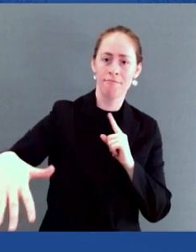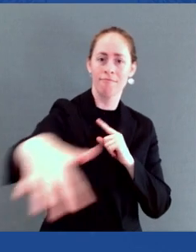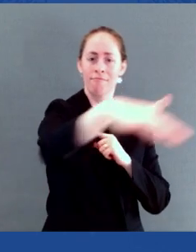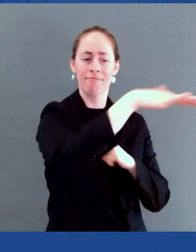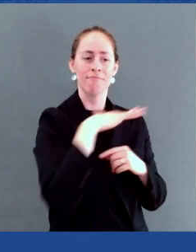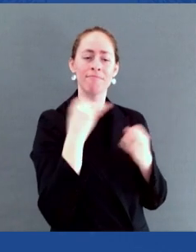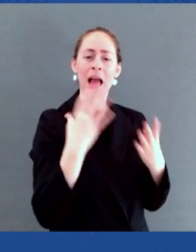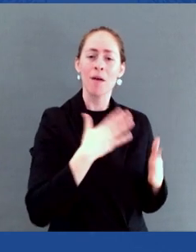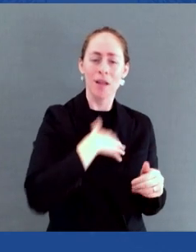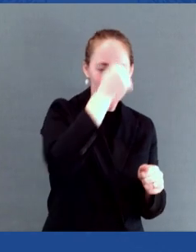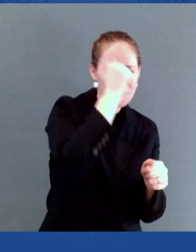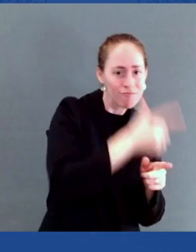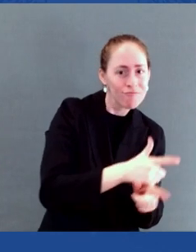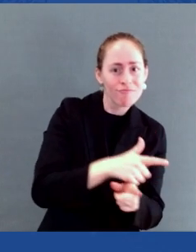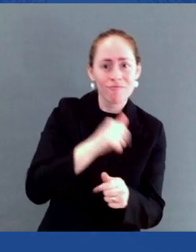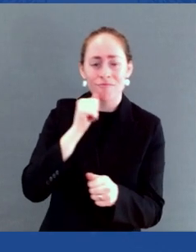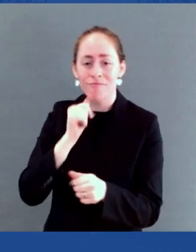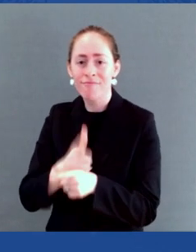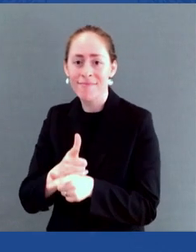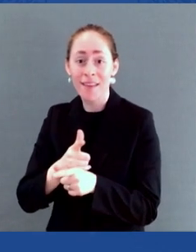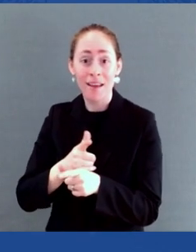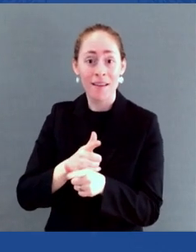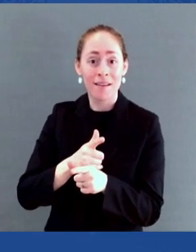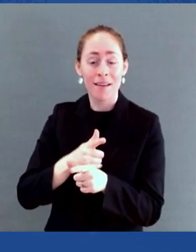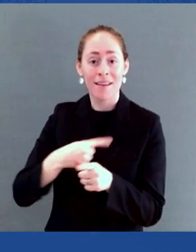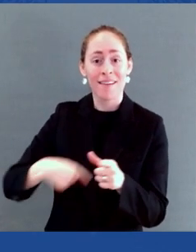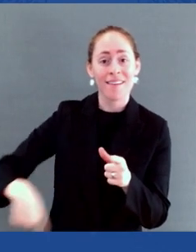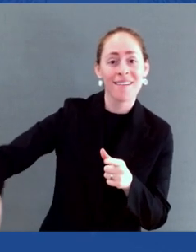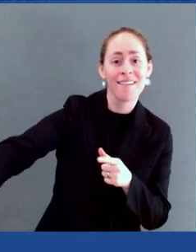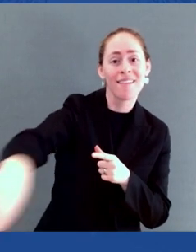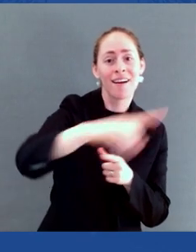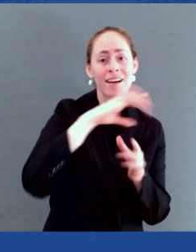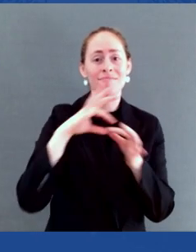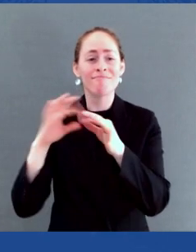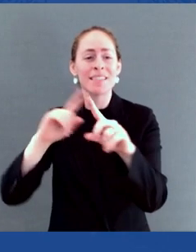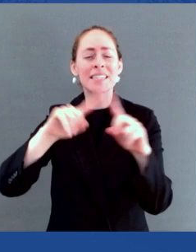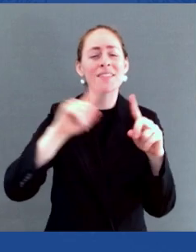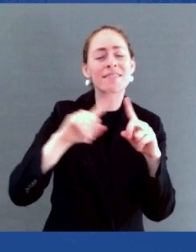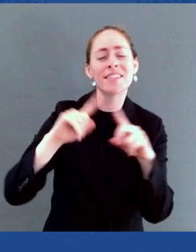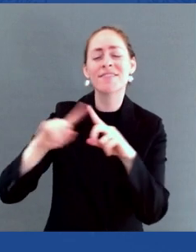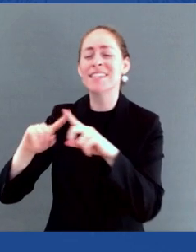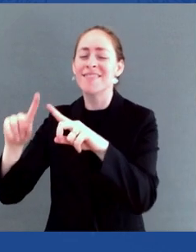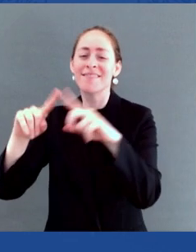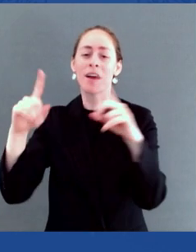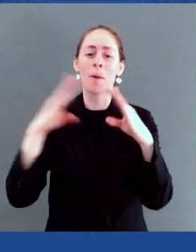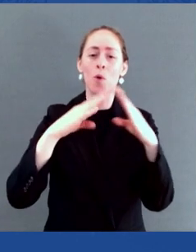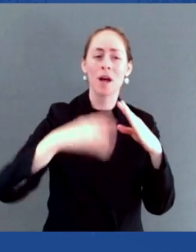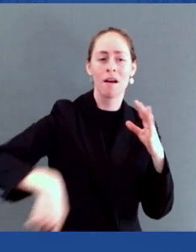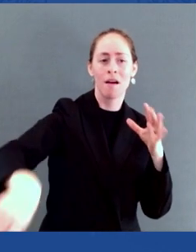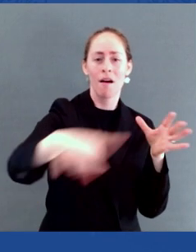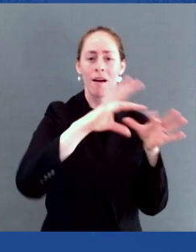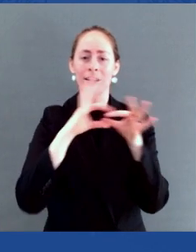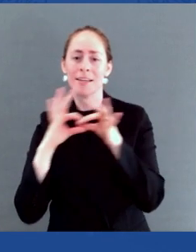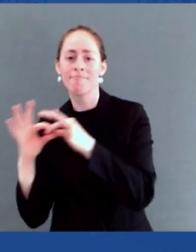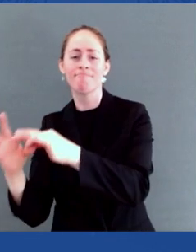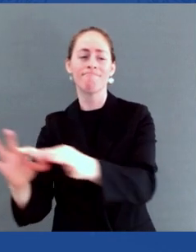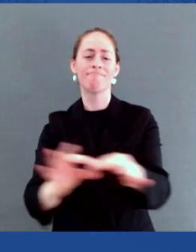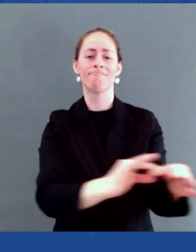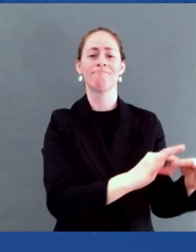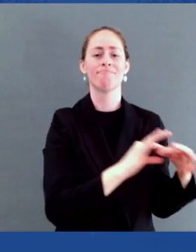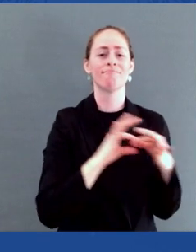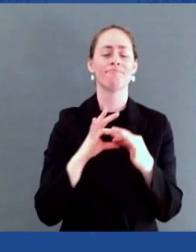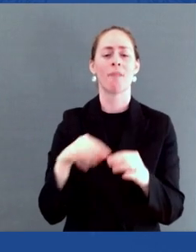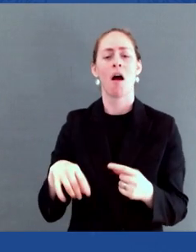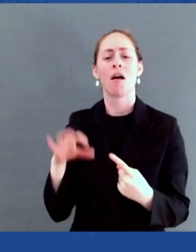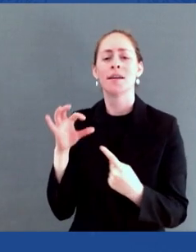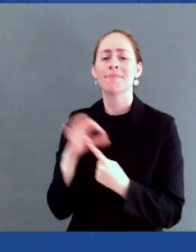It is especially the opportunity of a lifetime to be here before you today because my mother is here with me. She was my co-founder